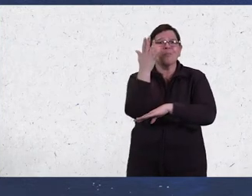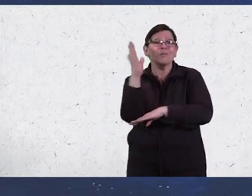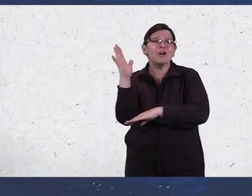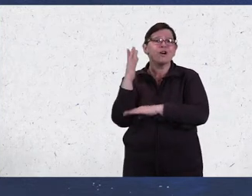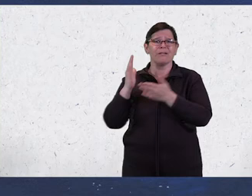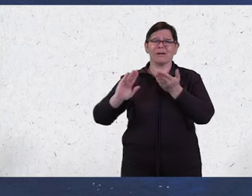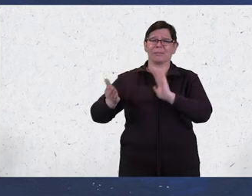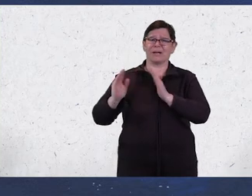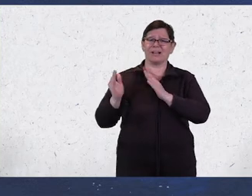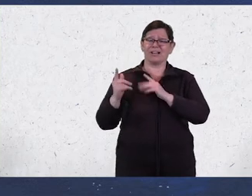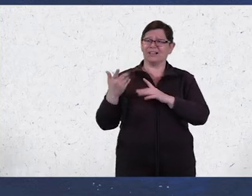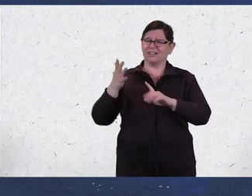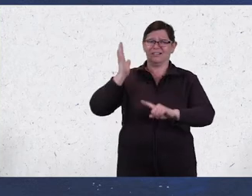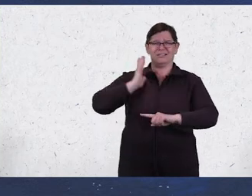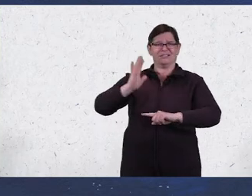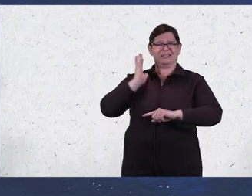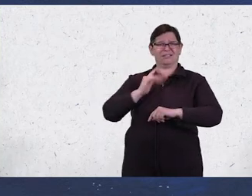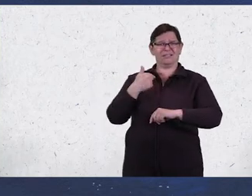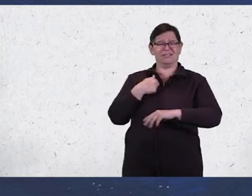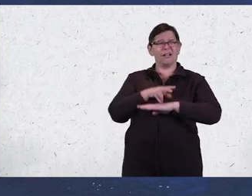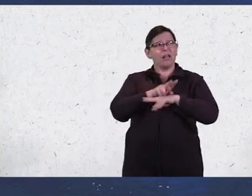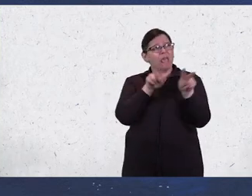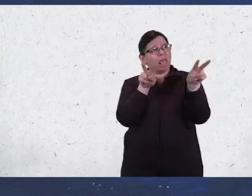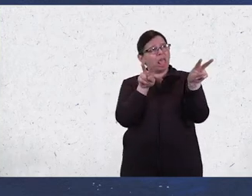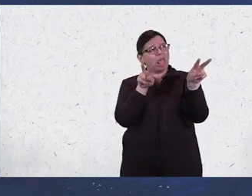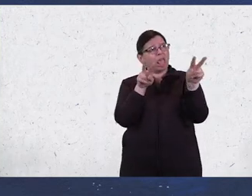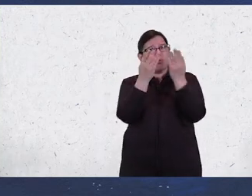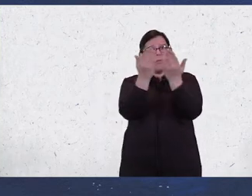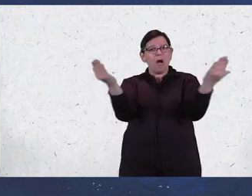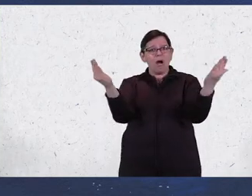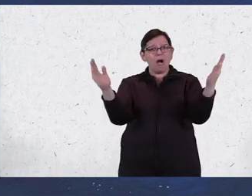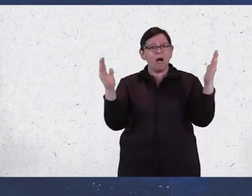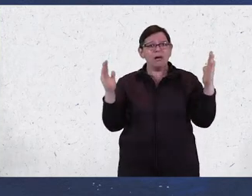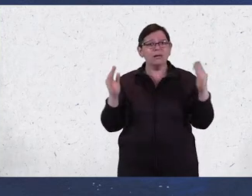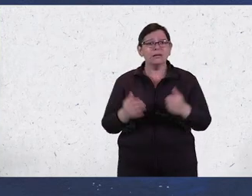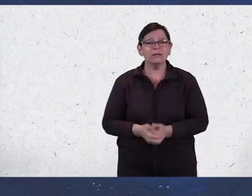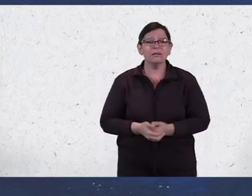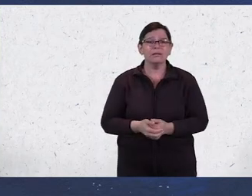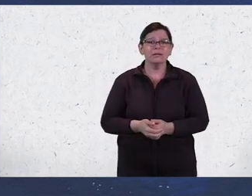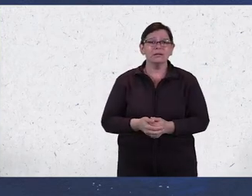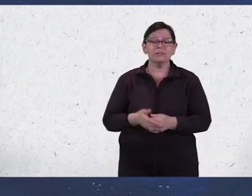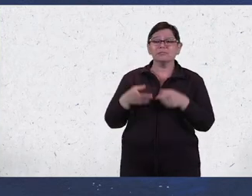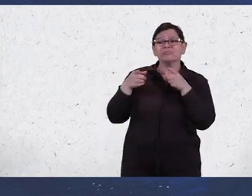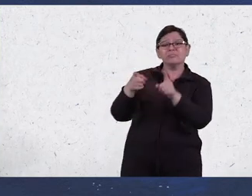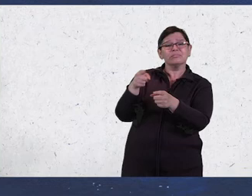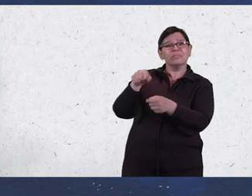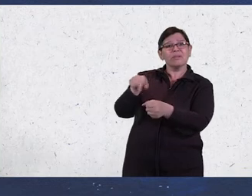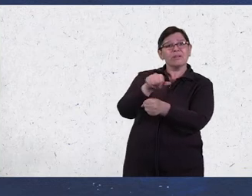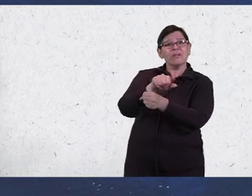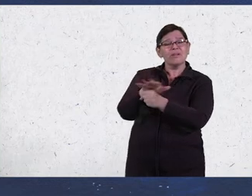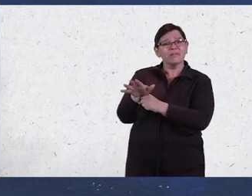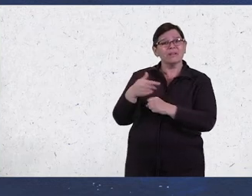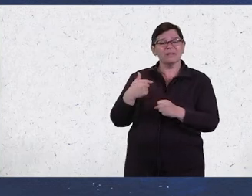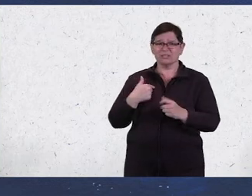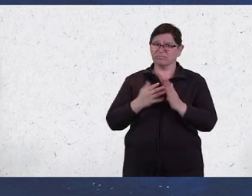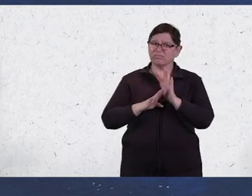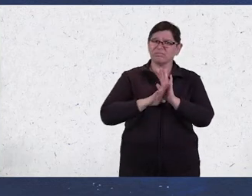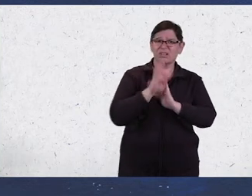park Compared to when I did time Just staring at the walls For most of COVID I flourished